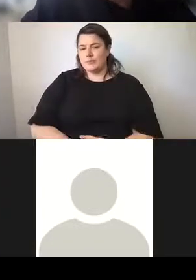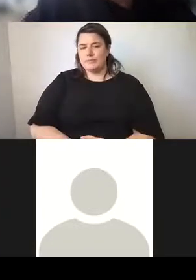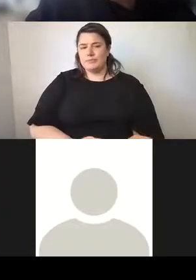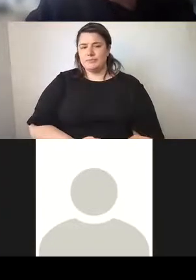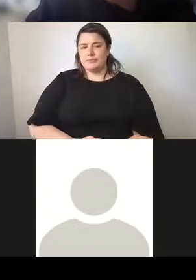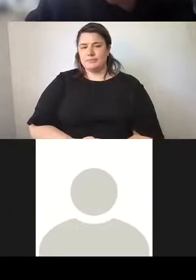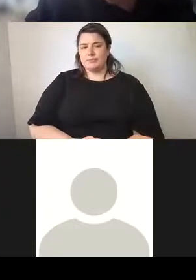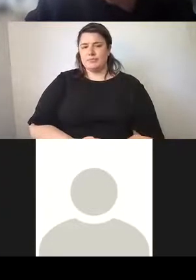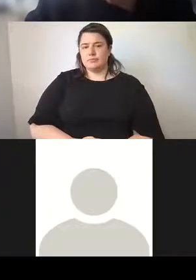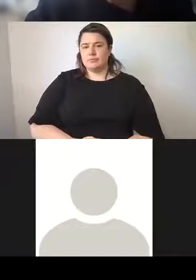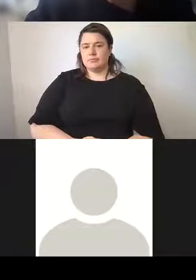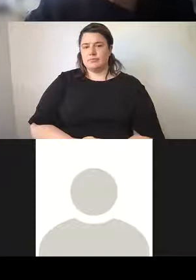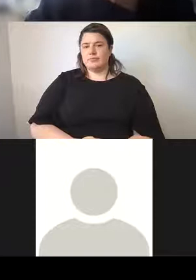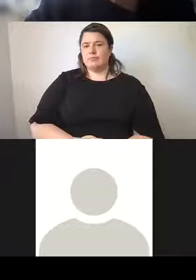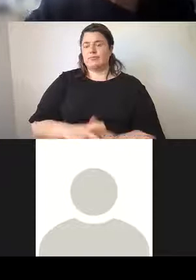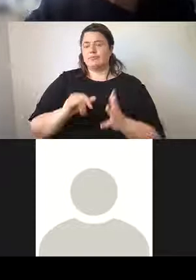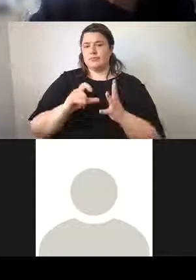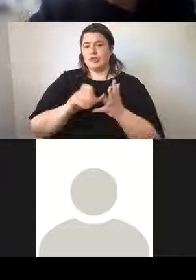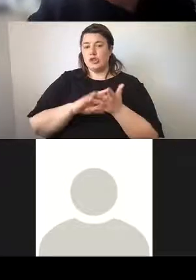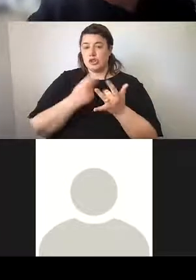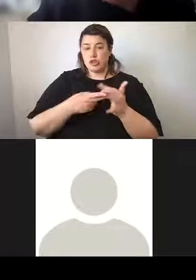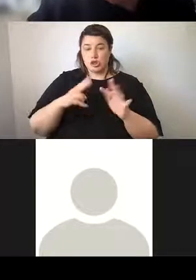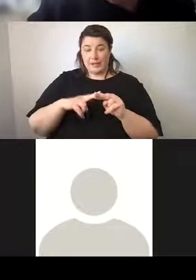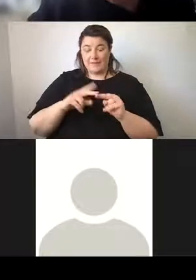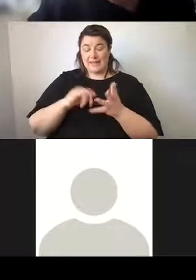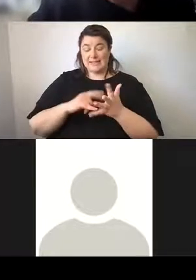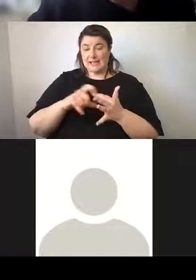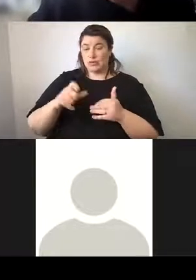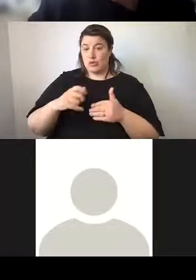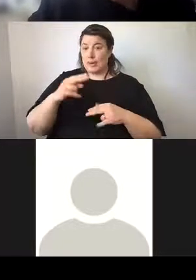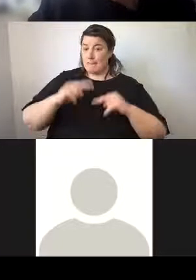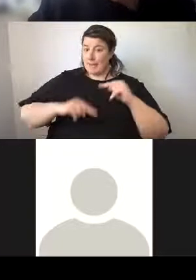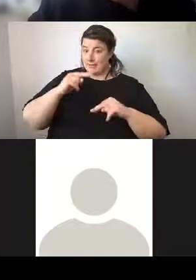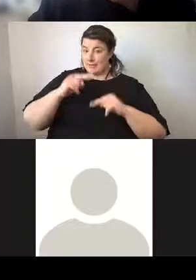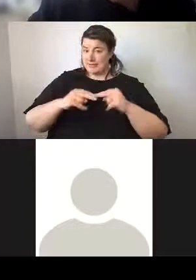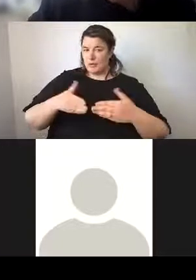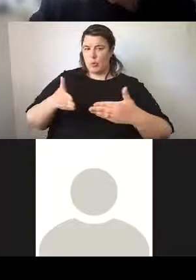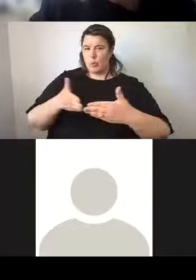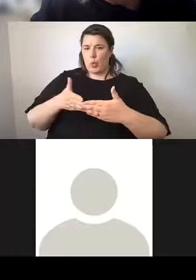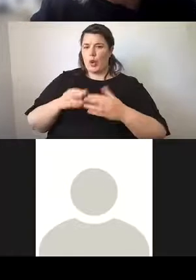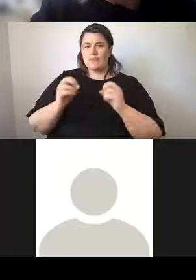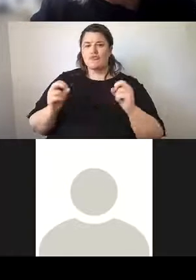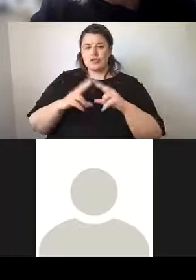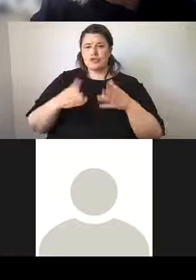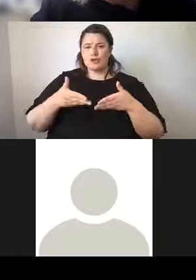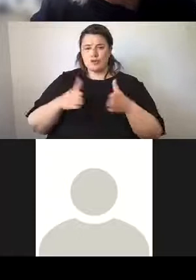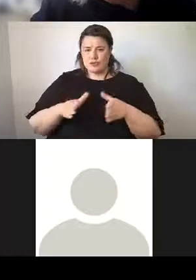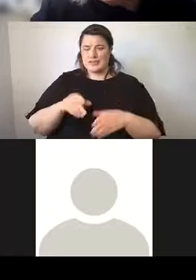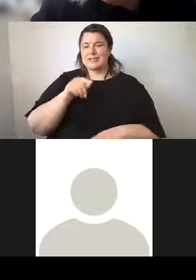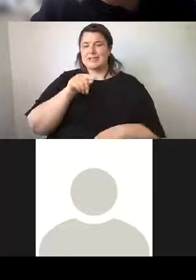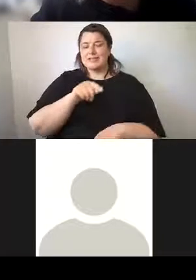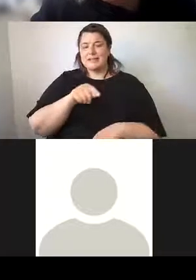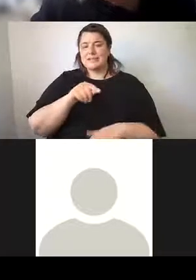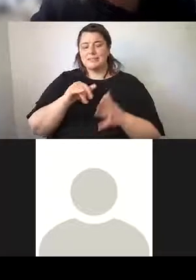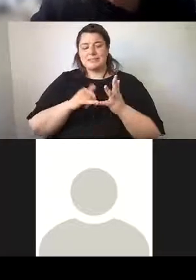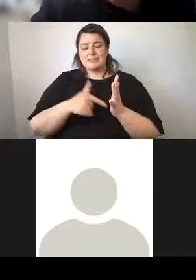The Chief Secretaries building on the corner of Macquarie and Bridge Street was the place where Sir